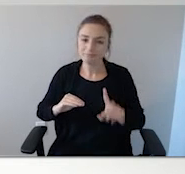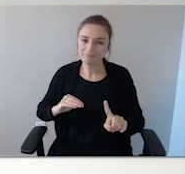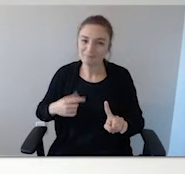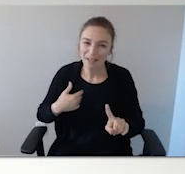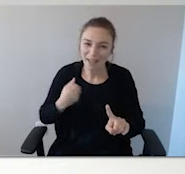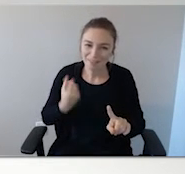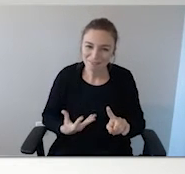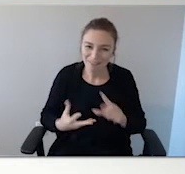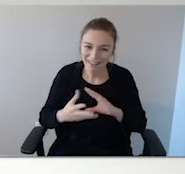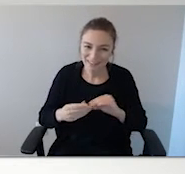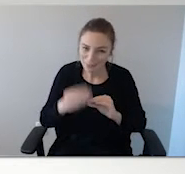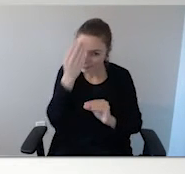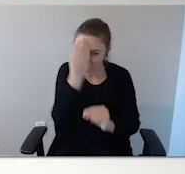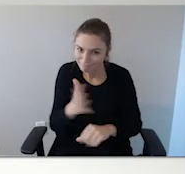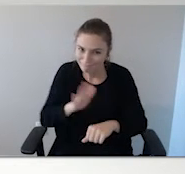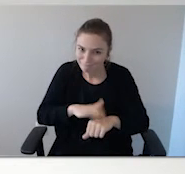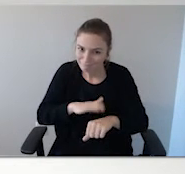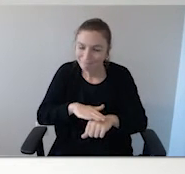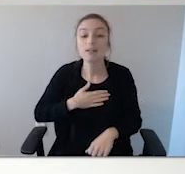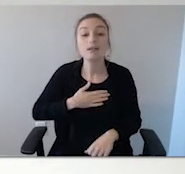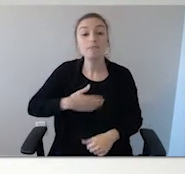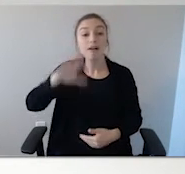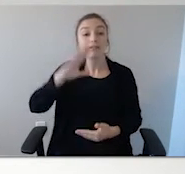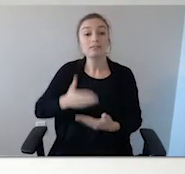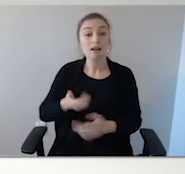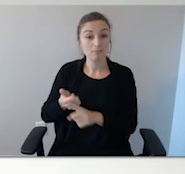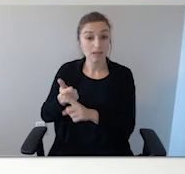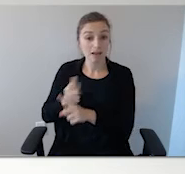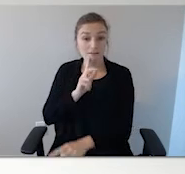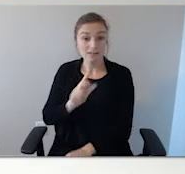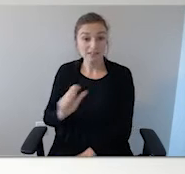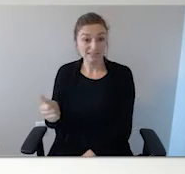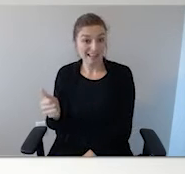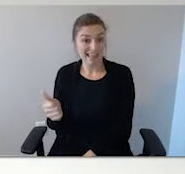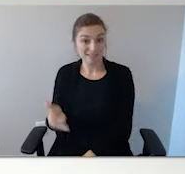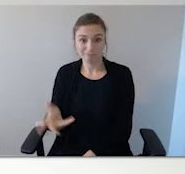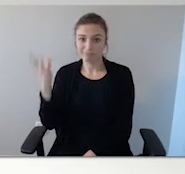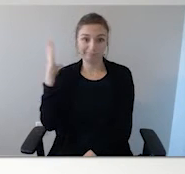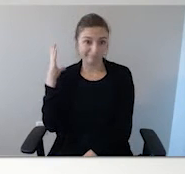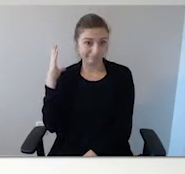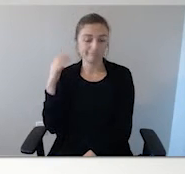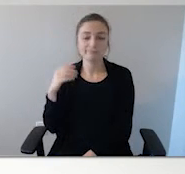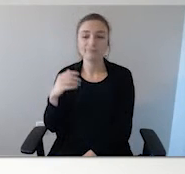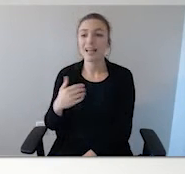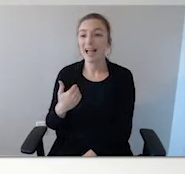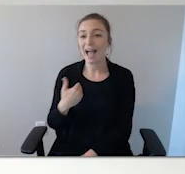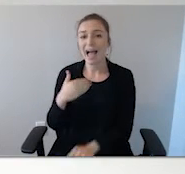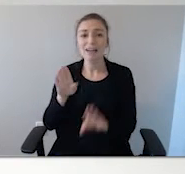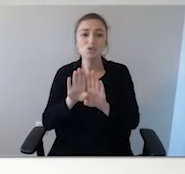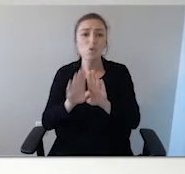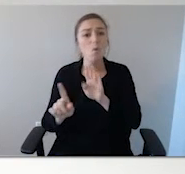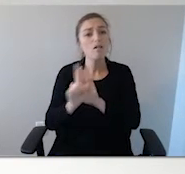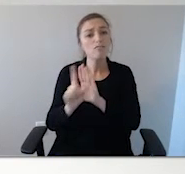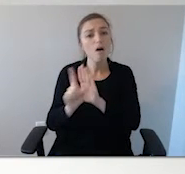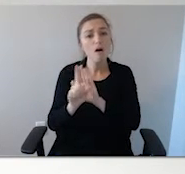chimes. As you'll find out, I have a lot of stories. My son was 10, and I had the alarm system on. I had the chimes set up so